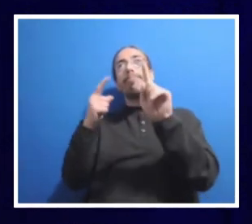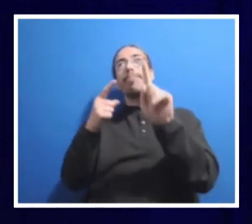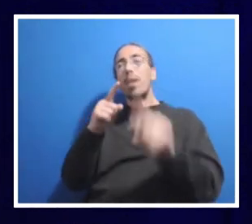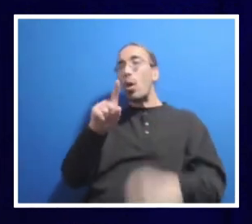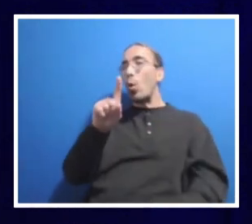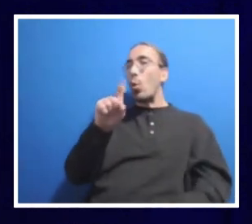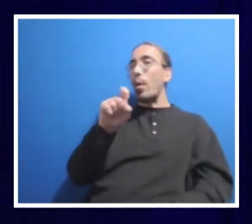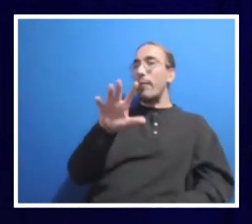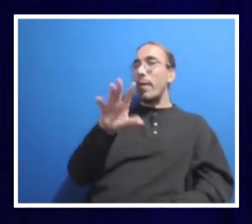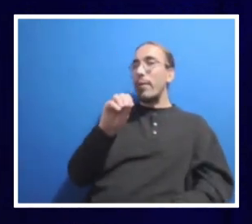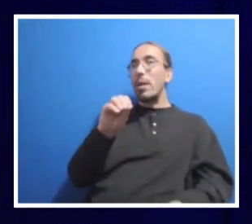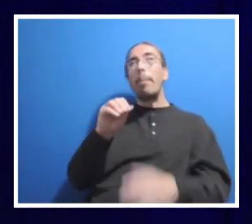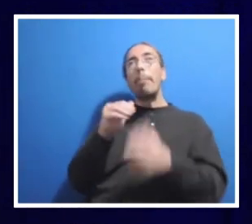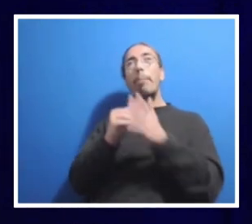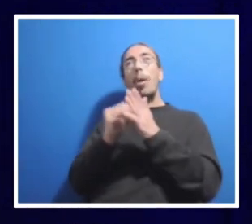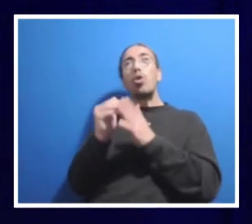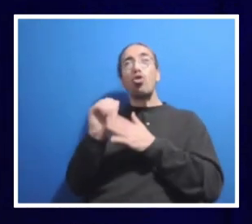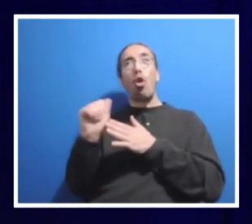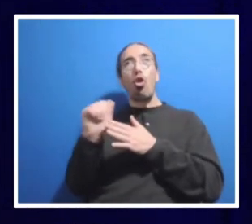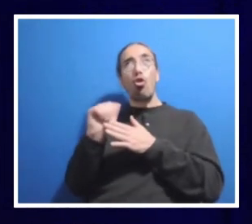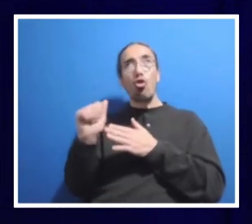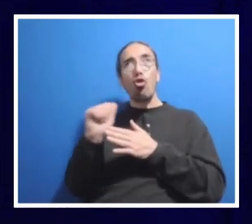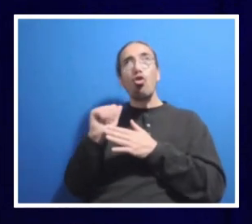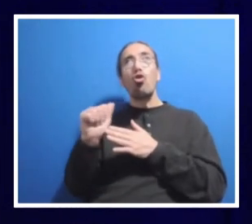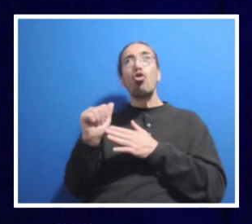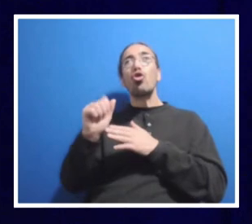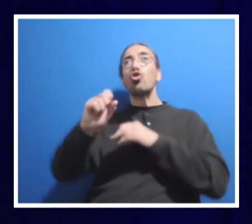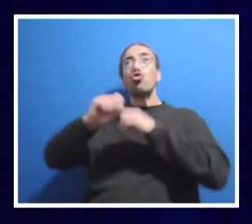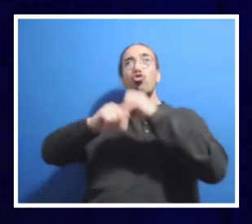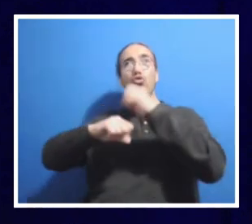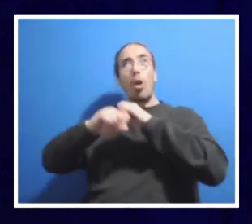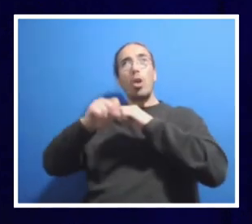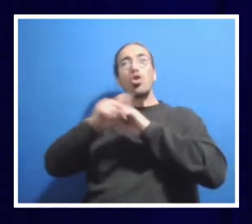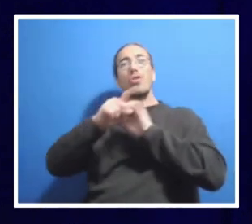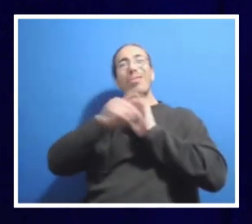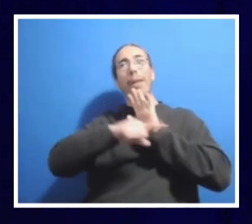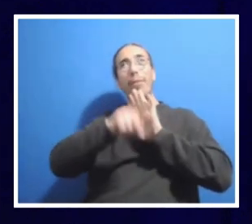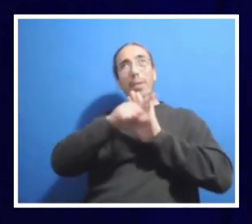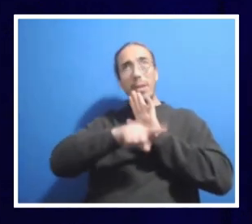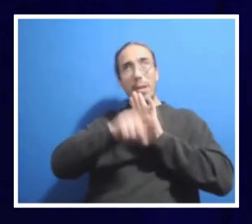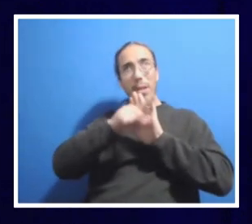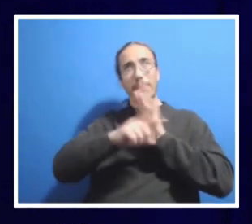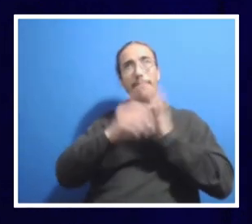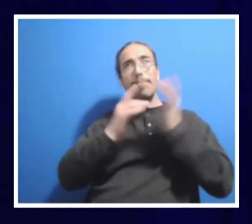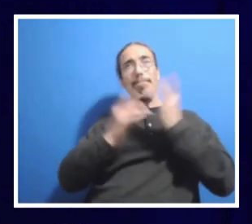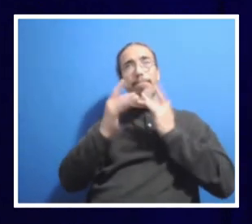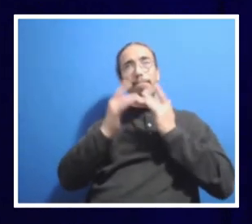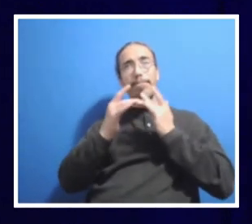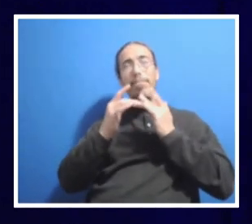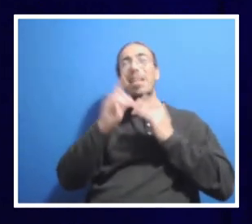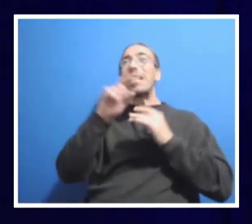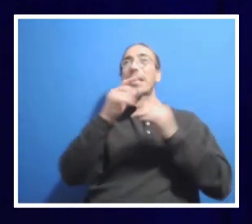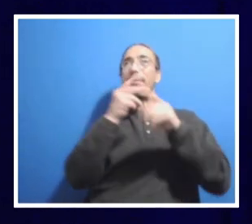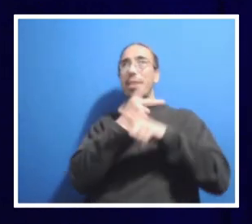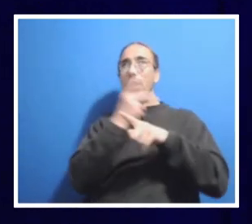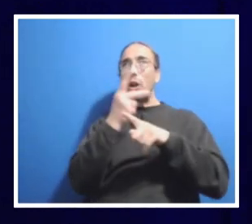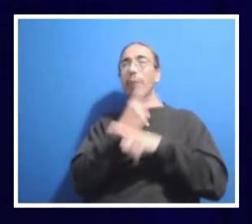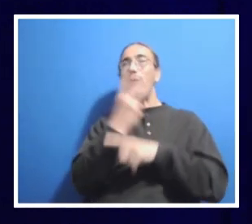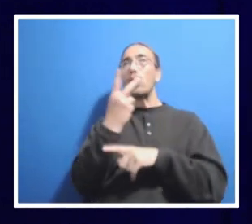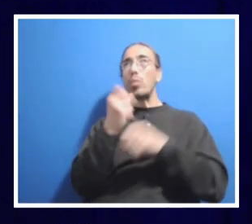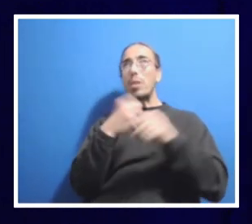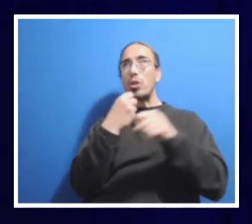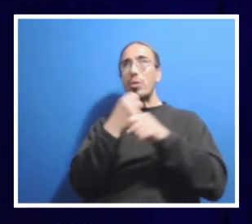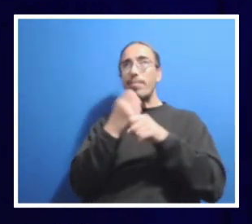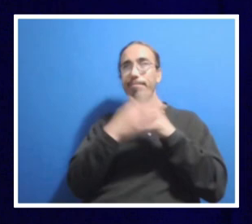$40 million, $50 million structural deficit we need to address in two years. So we are not going to be able to do